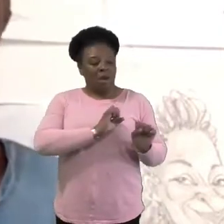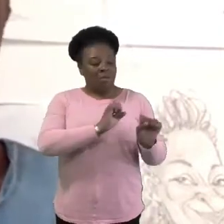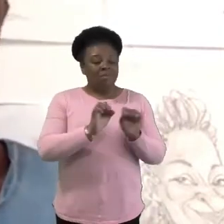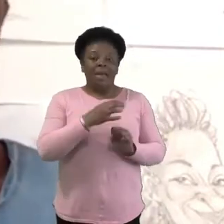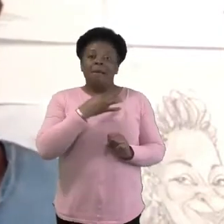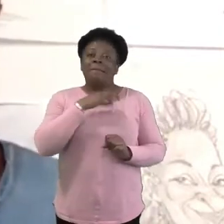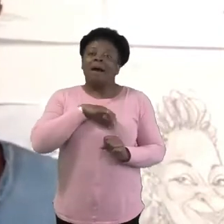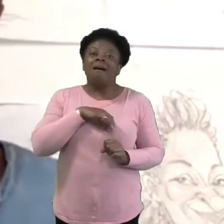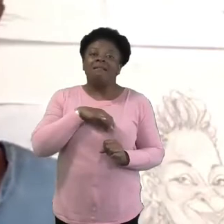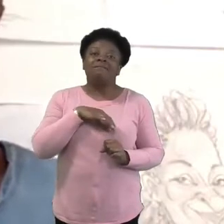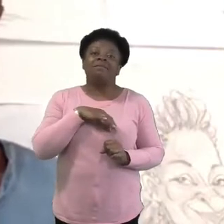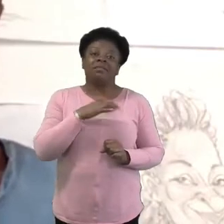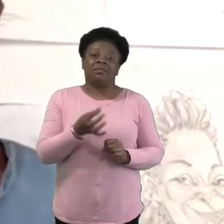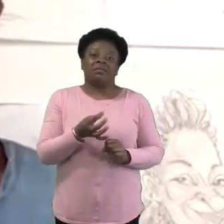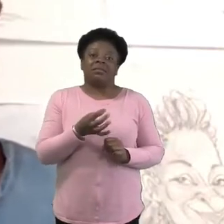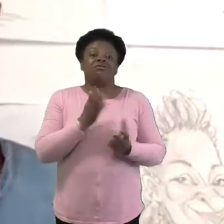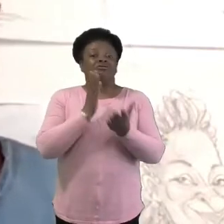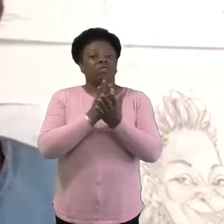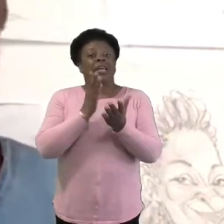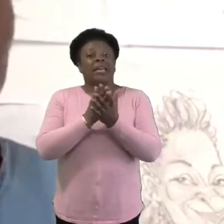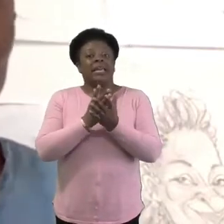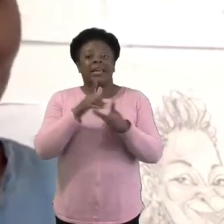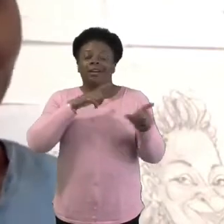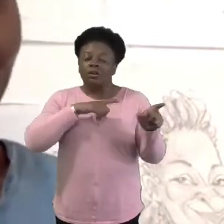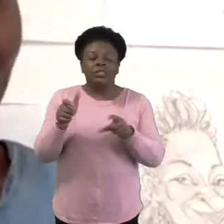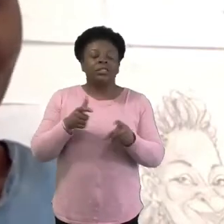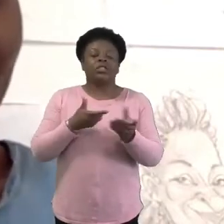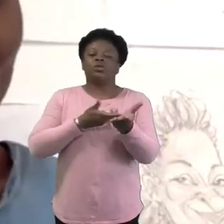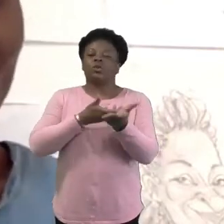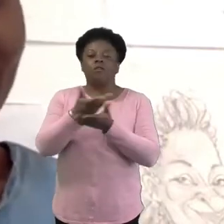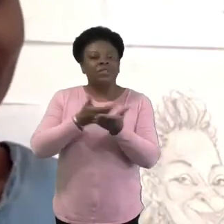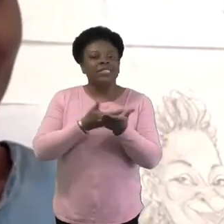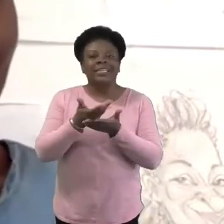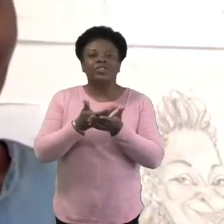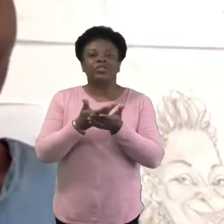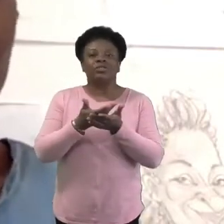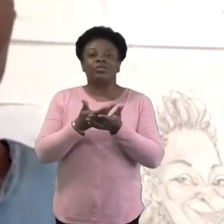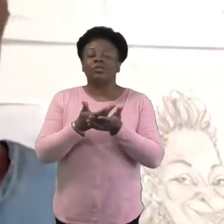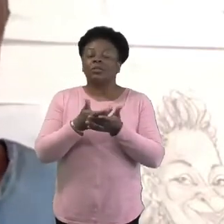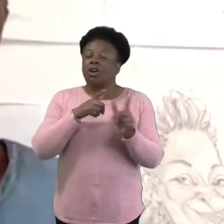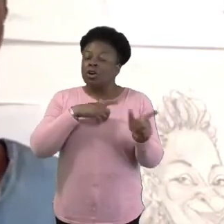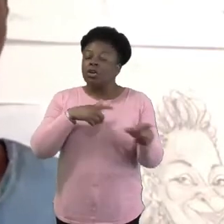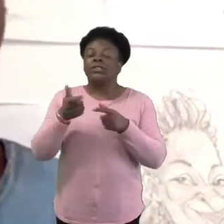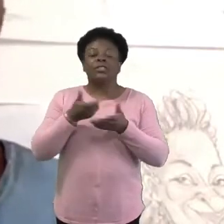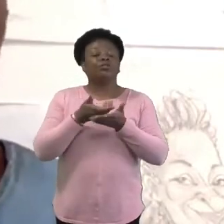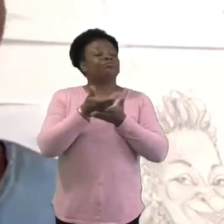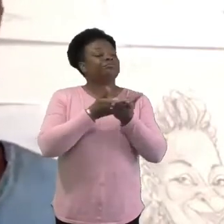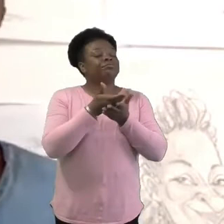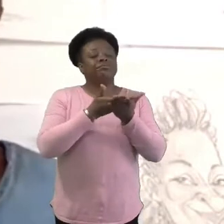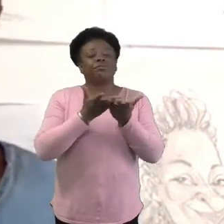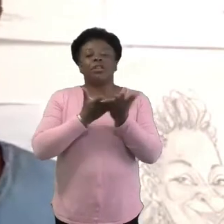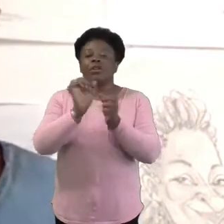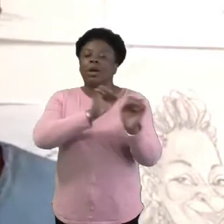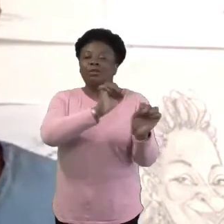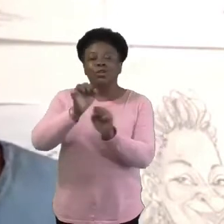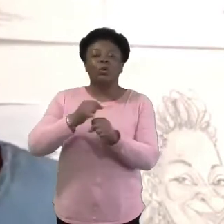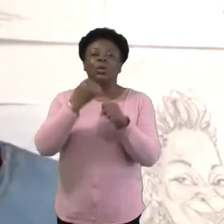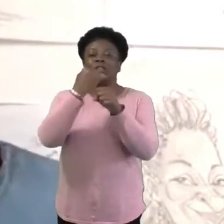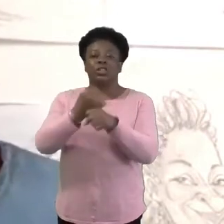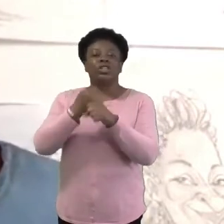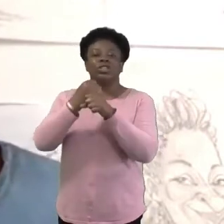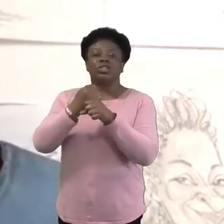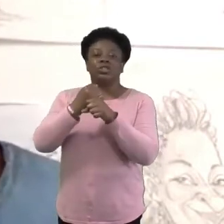continue on the conversation, continue on in your own church. I, I really encourage you to have these conversations